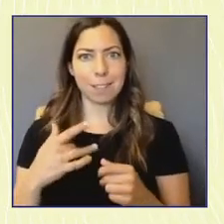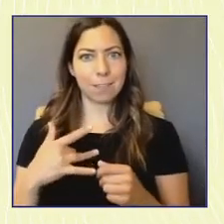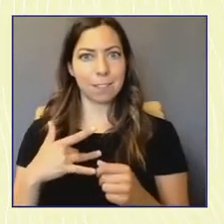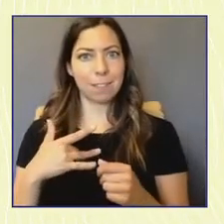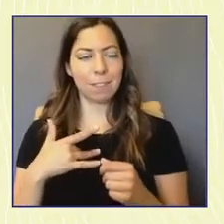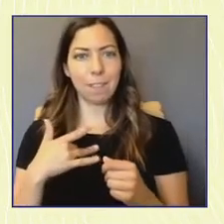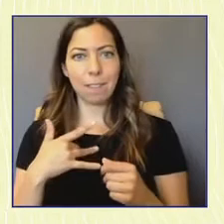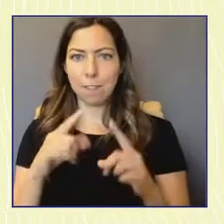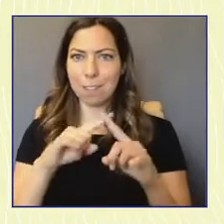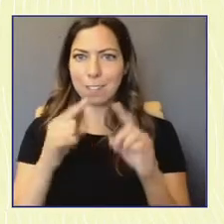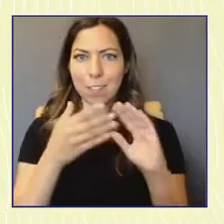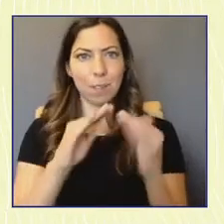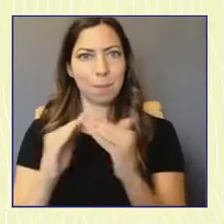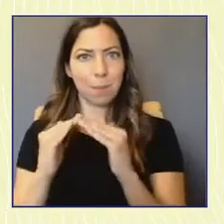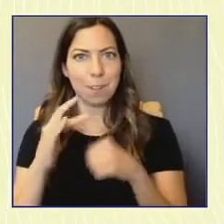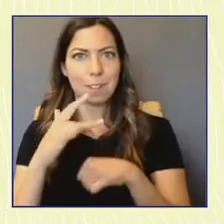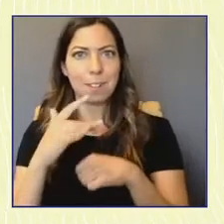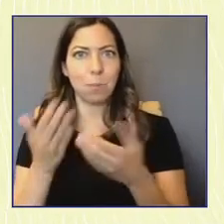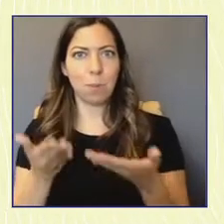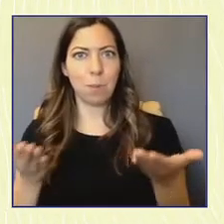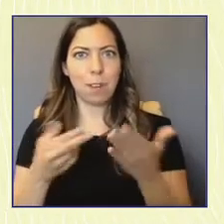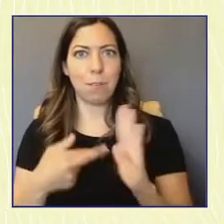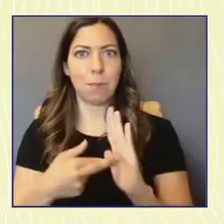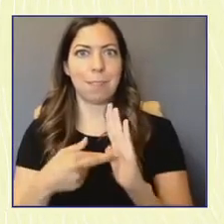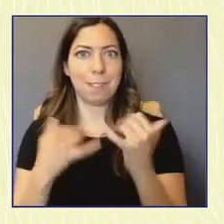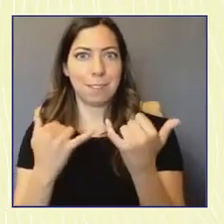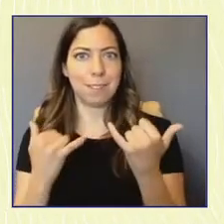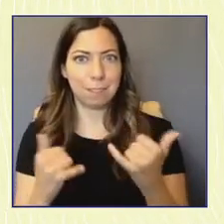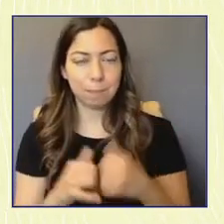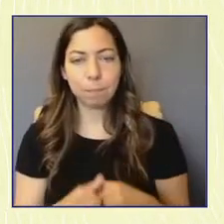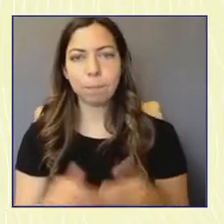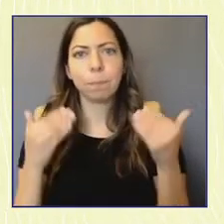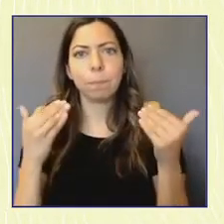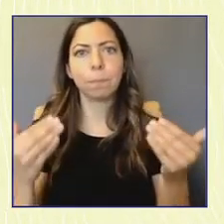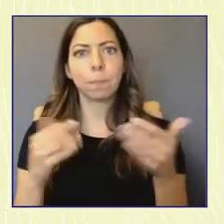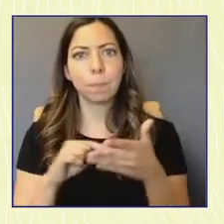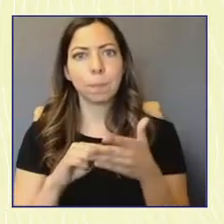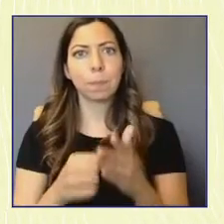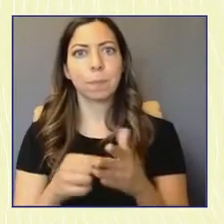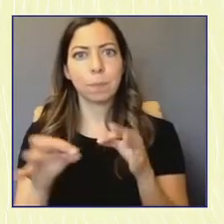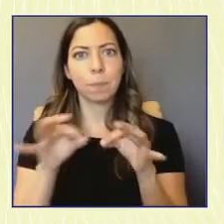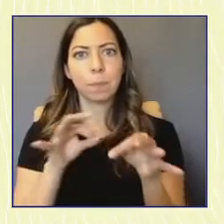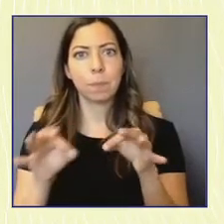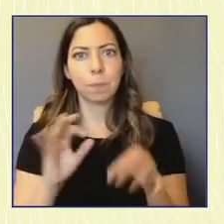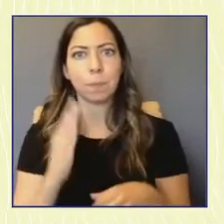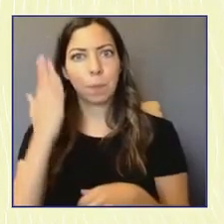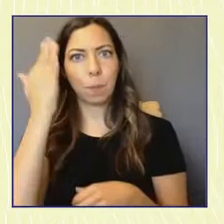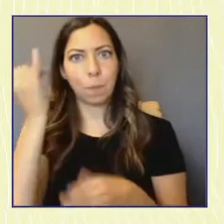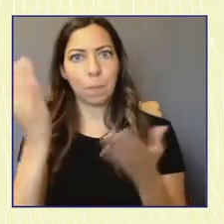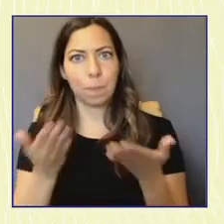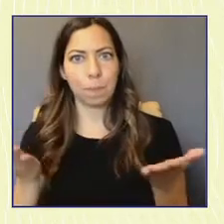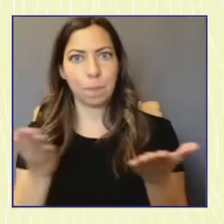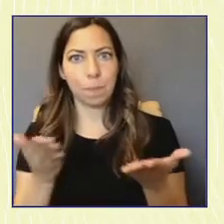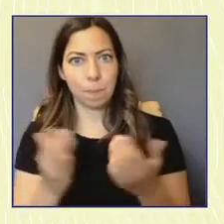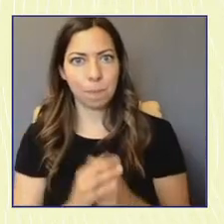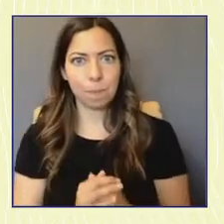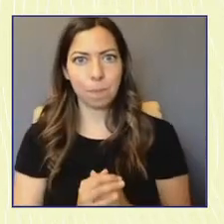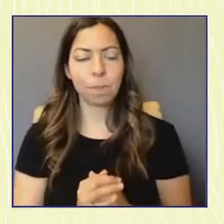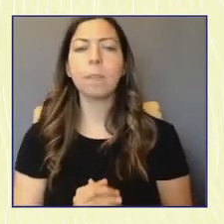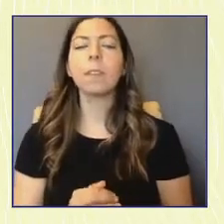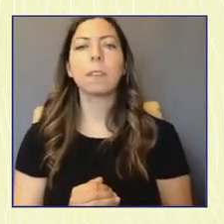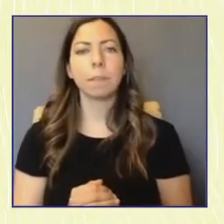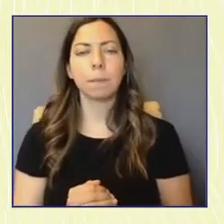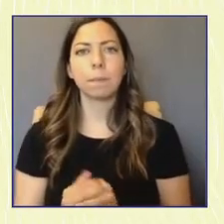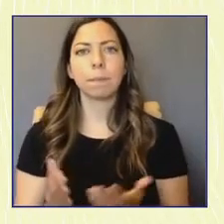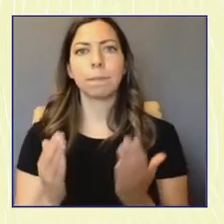are represented here today. To start, let's give an overview of what we are all here to talk about. What does it mean